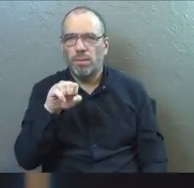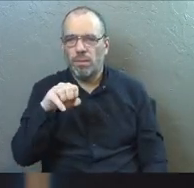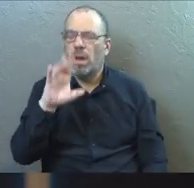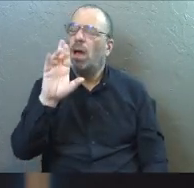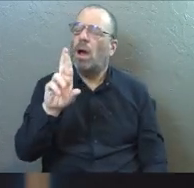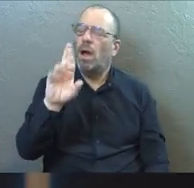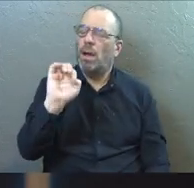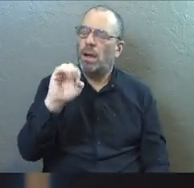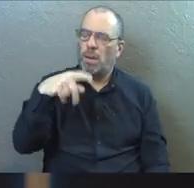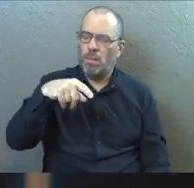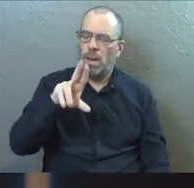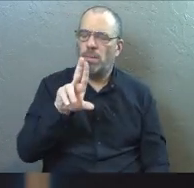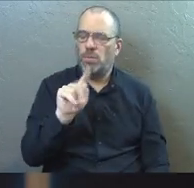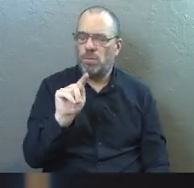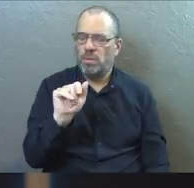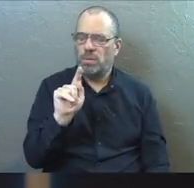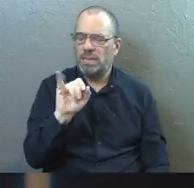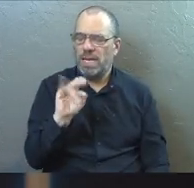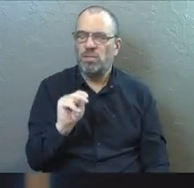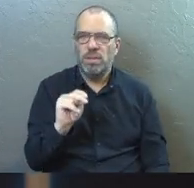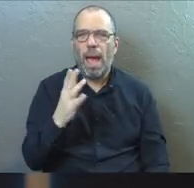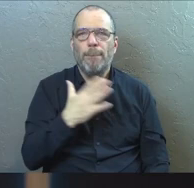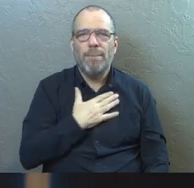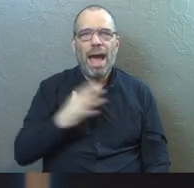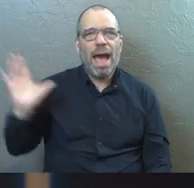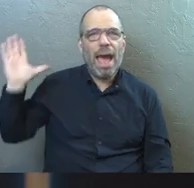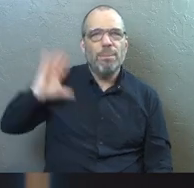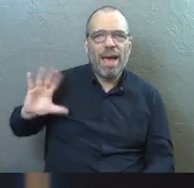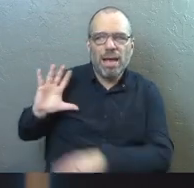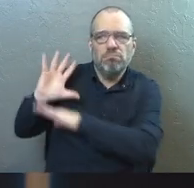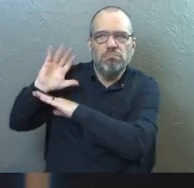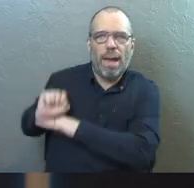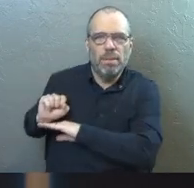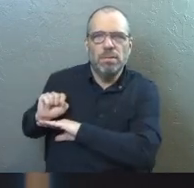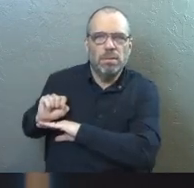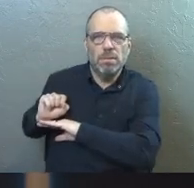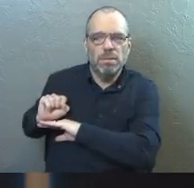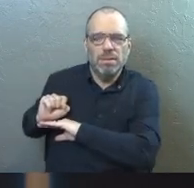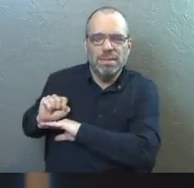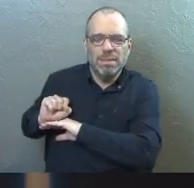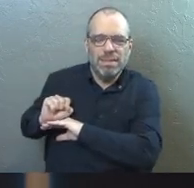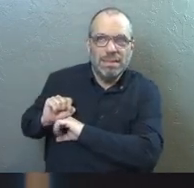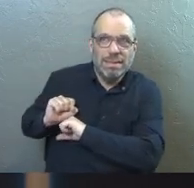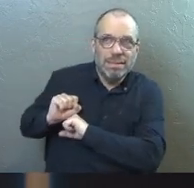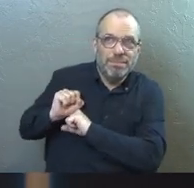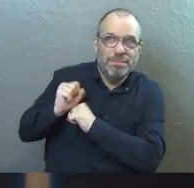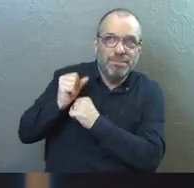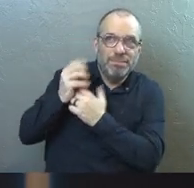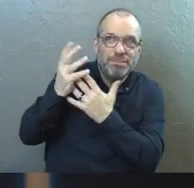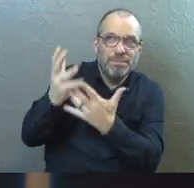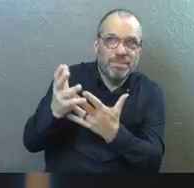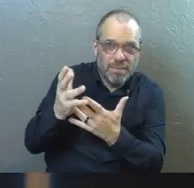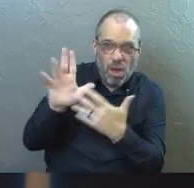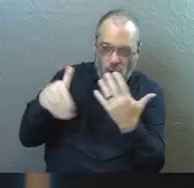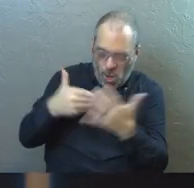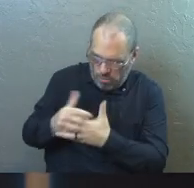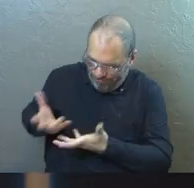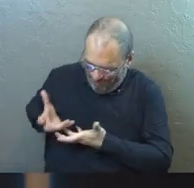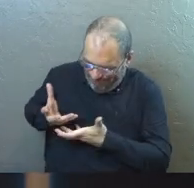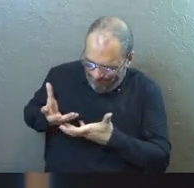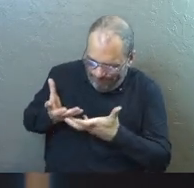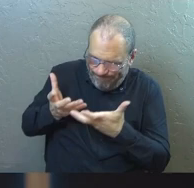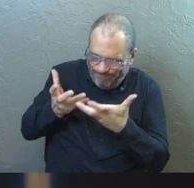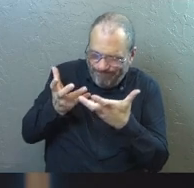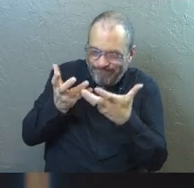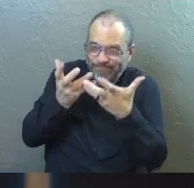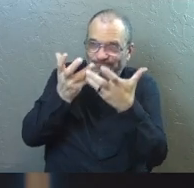I had to surrender some of my past stuff. And when I surrendered that, when I took it to the Lord,